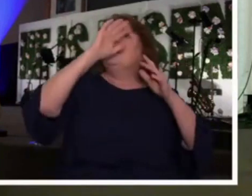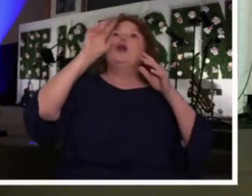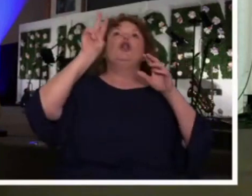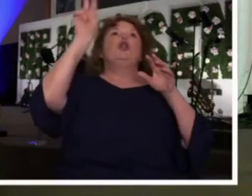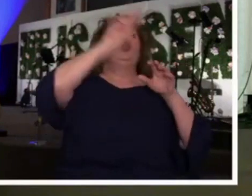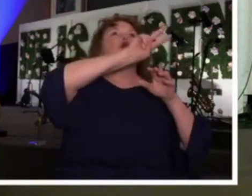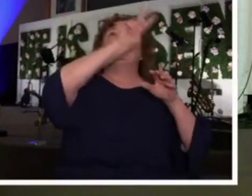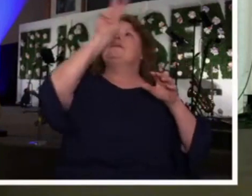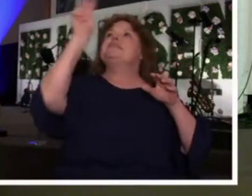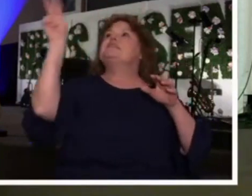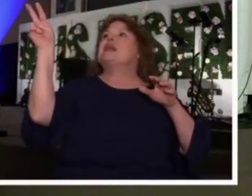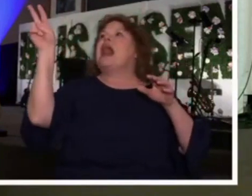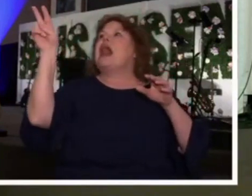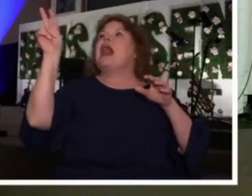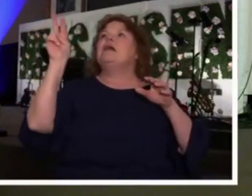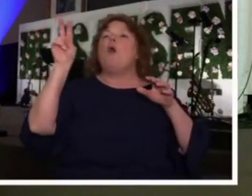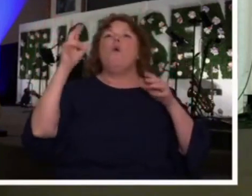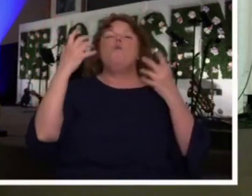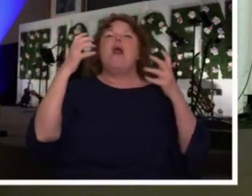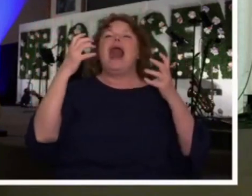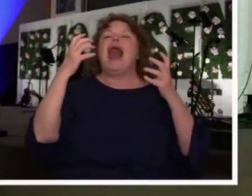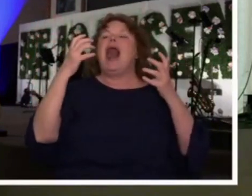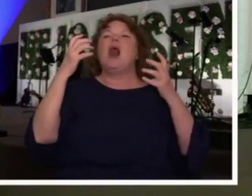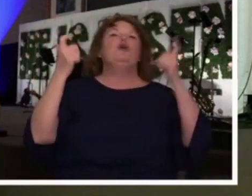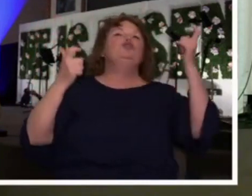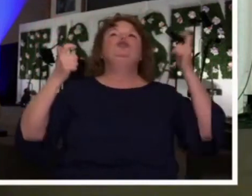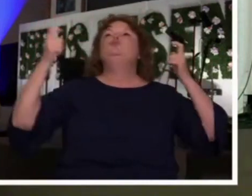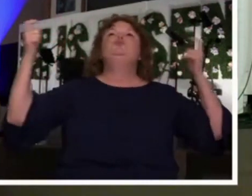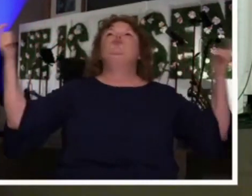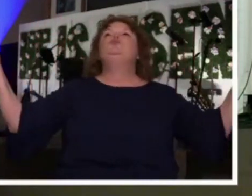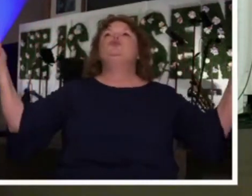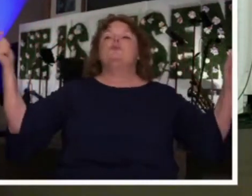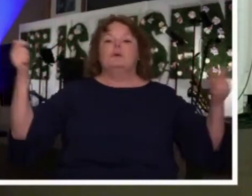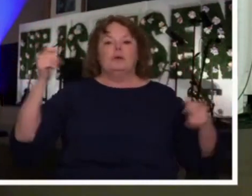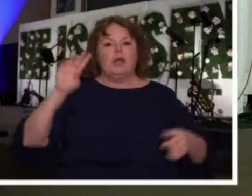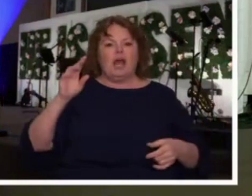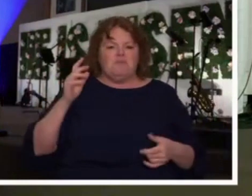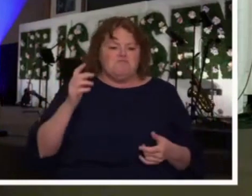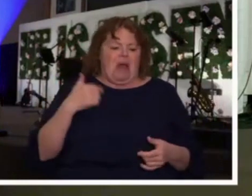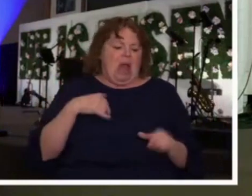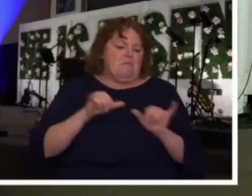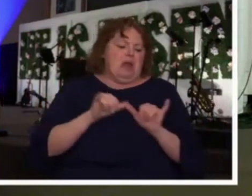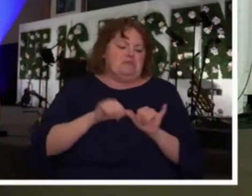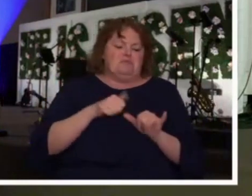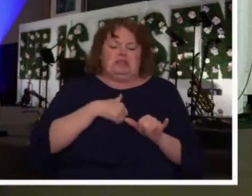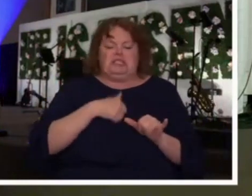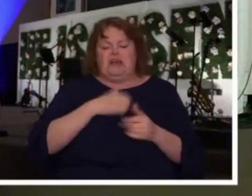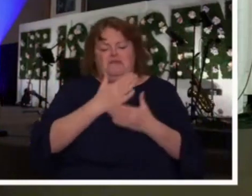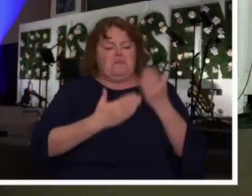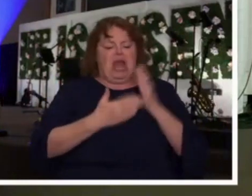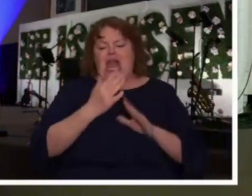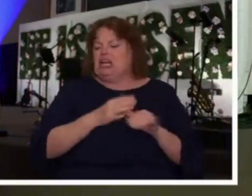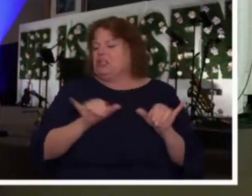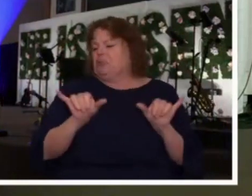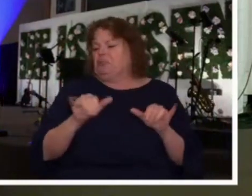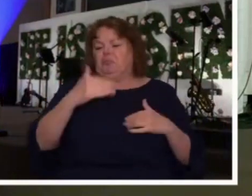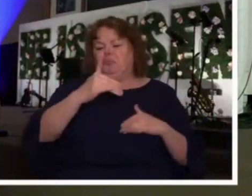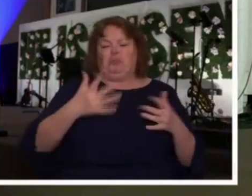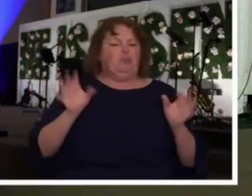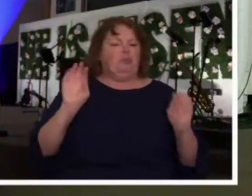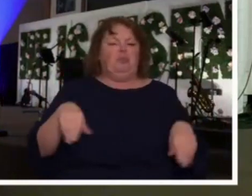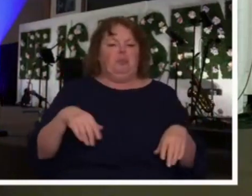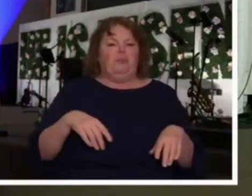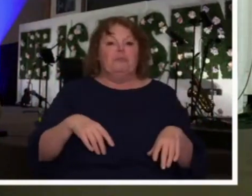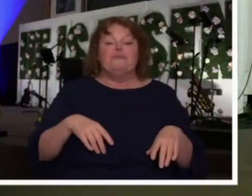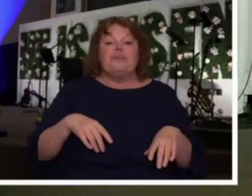far does that go? God says, I can measure it with my hand. He's held all of